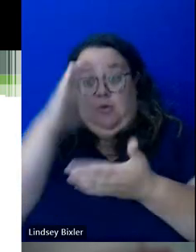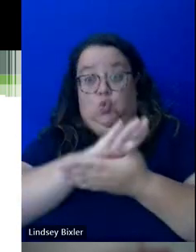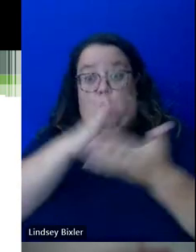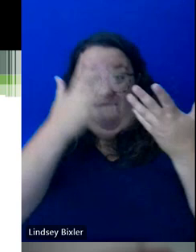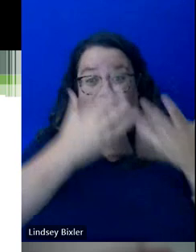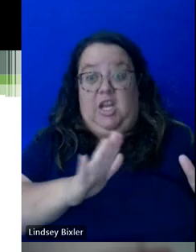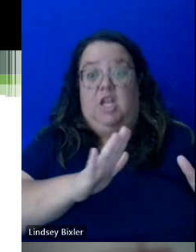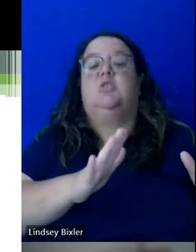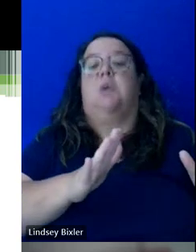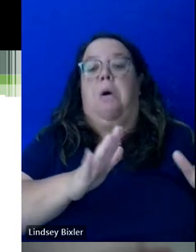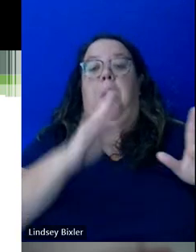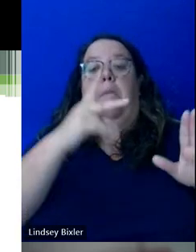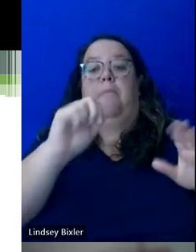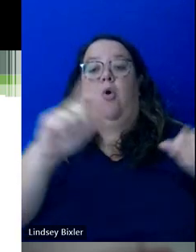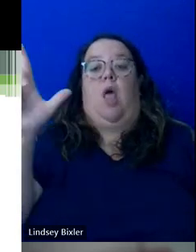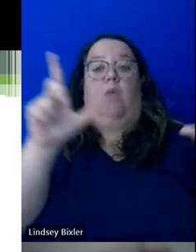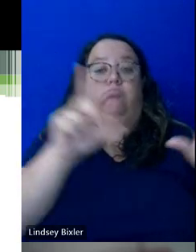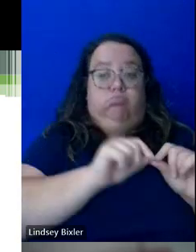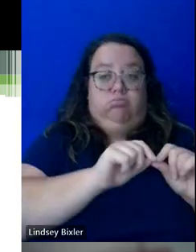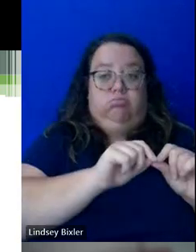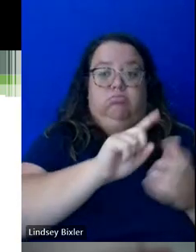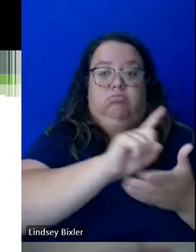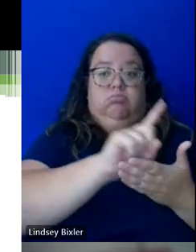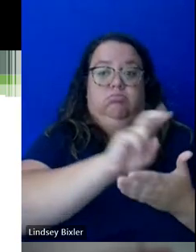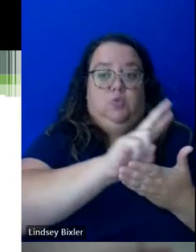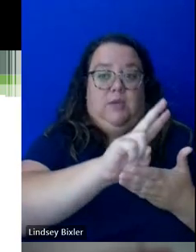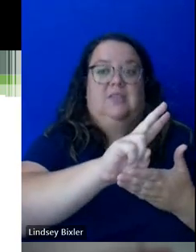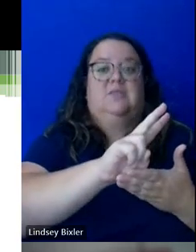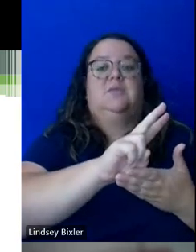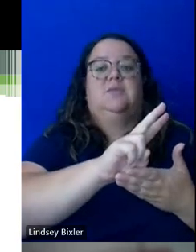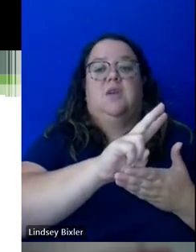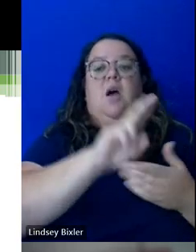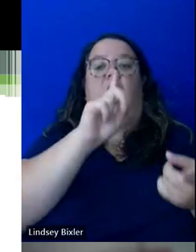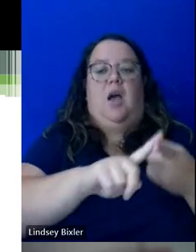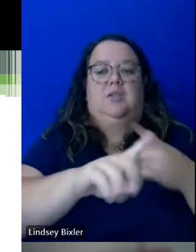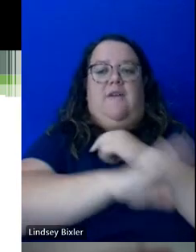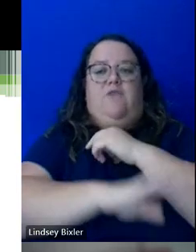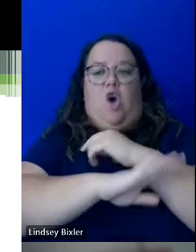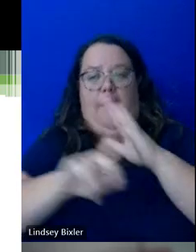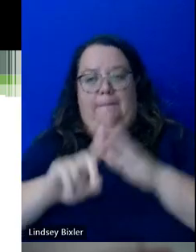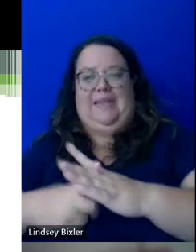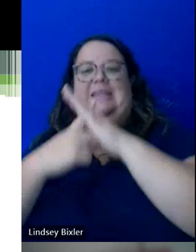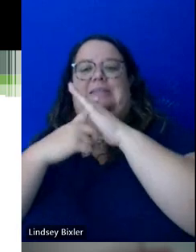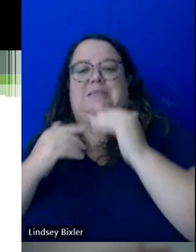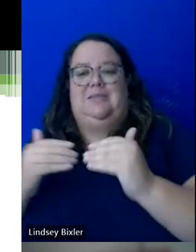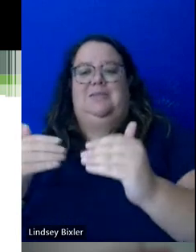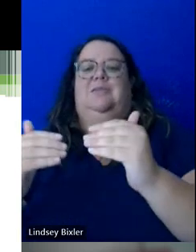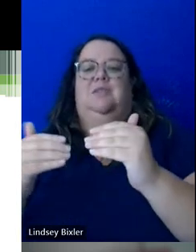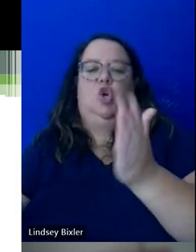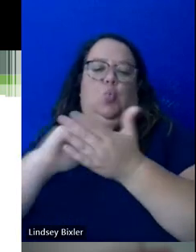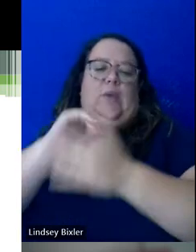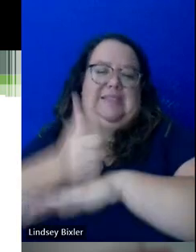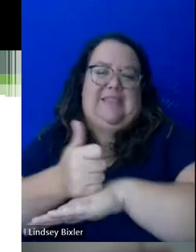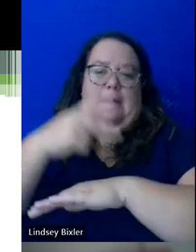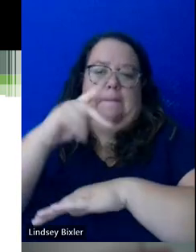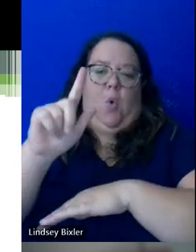the portal is kind of closed for a couple of weeks until the fall session begins. And then we reset the portal